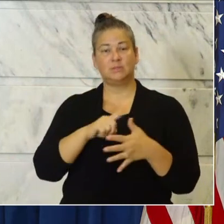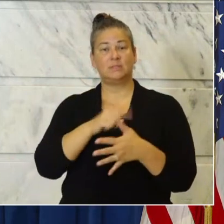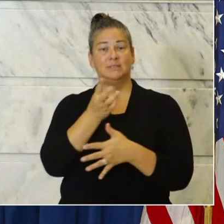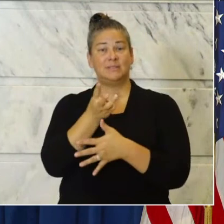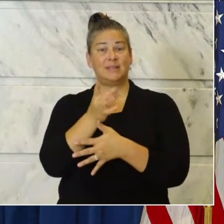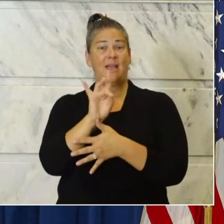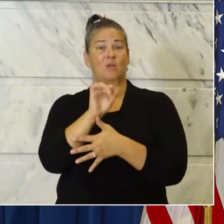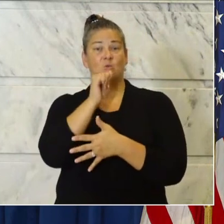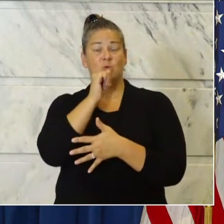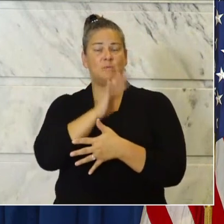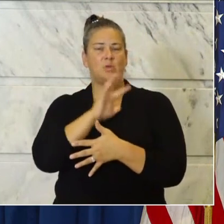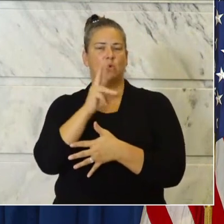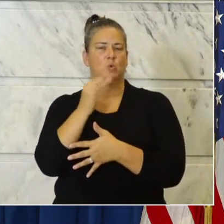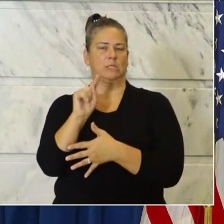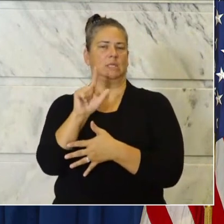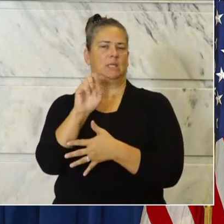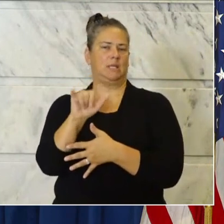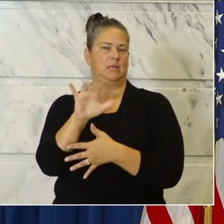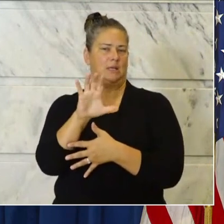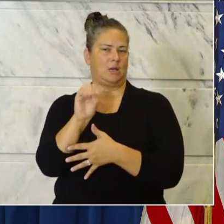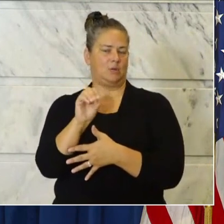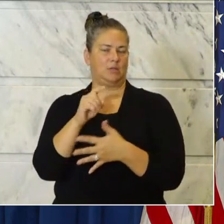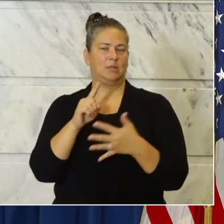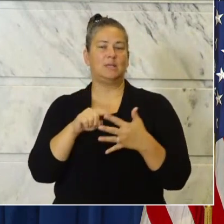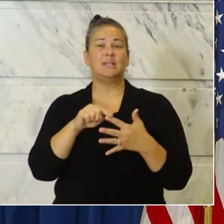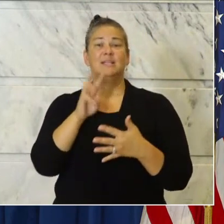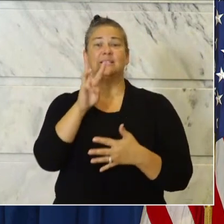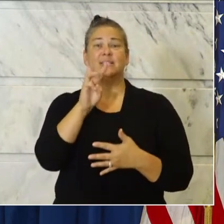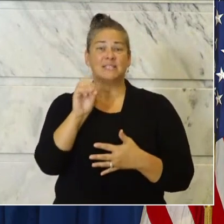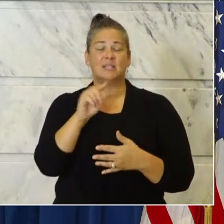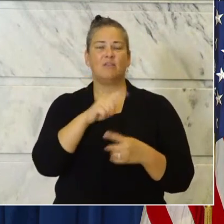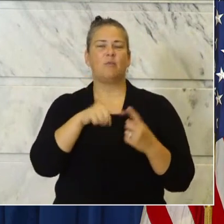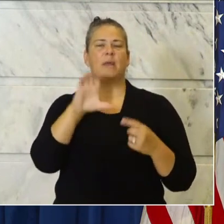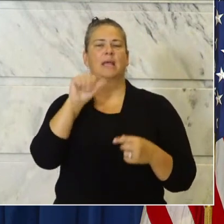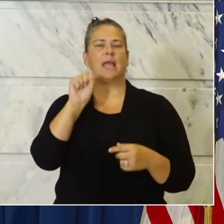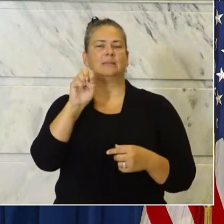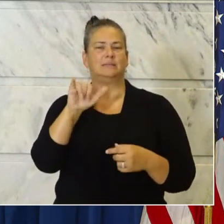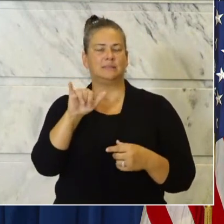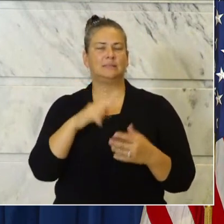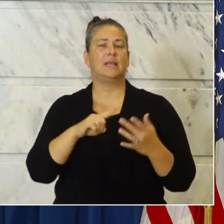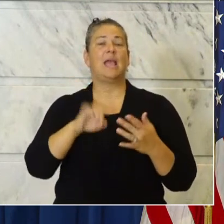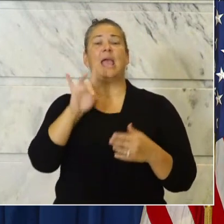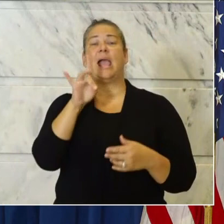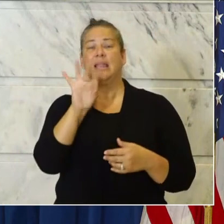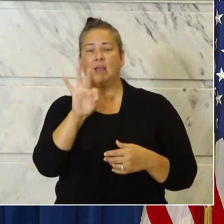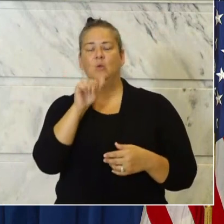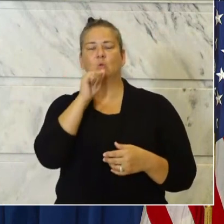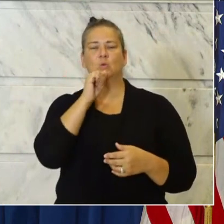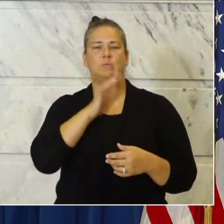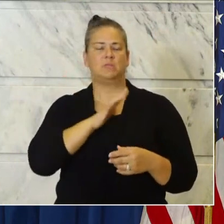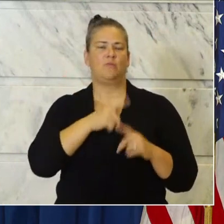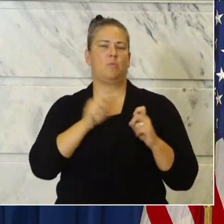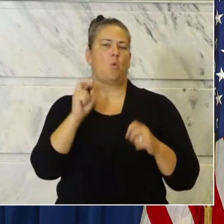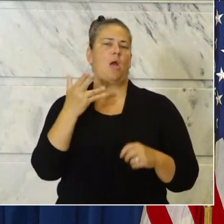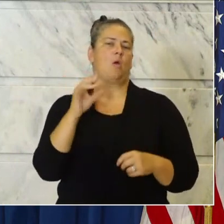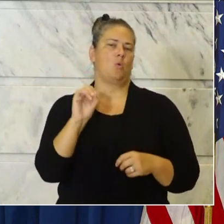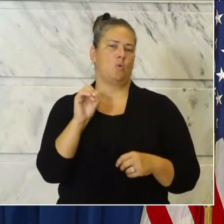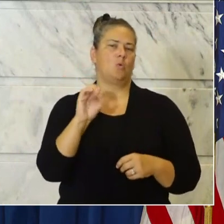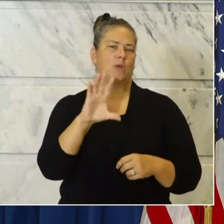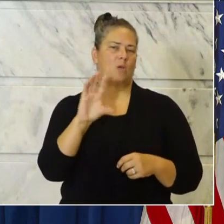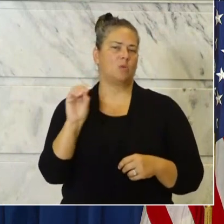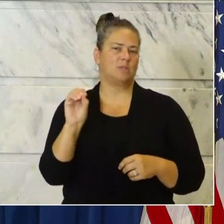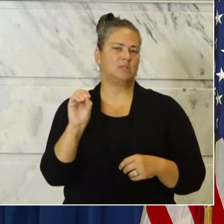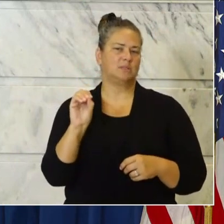year old woman from Whitley County, a 60 year old woman from Casey County, an 89 year old woman from Ohio County.